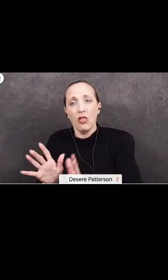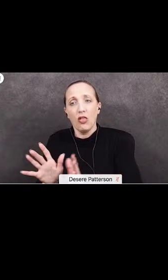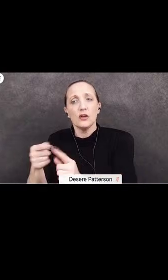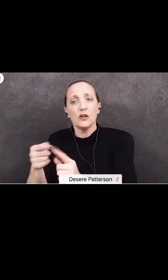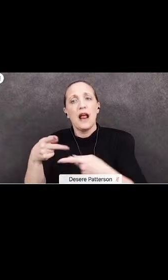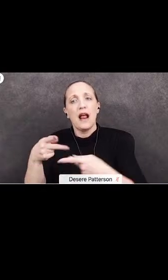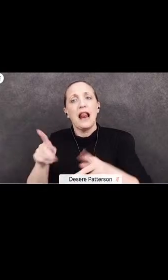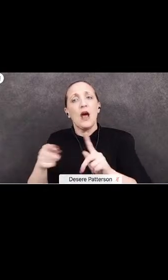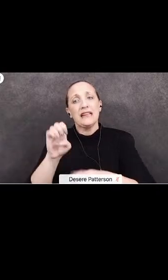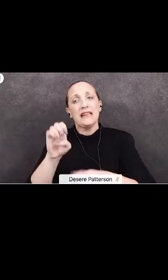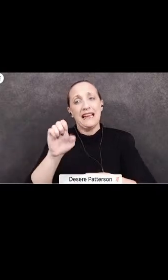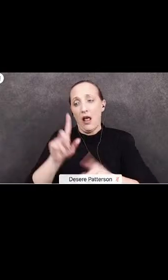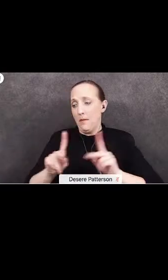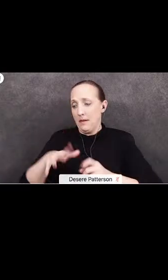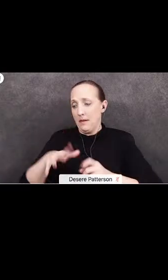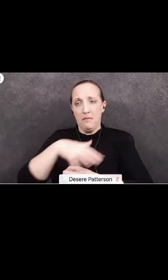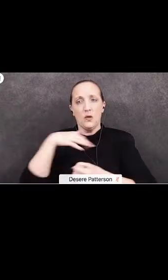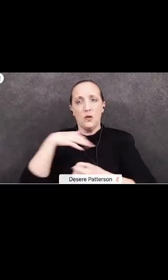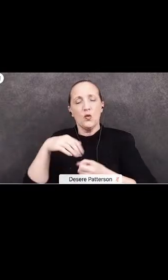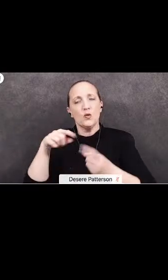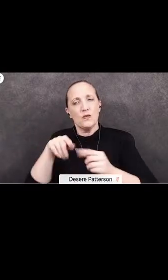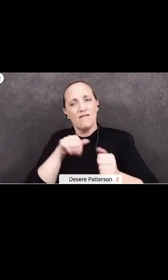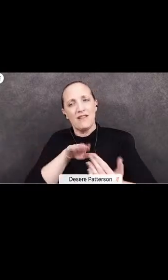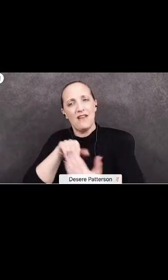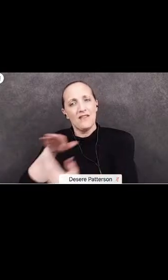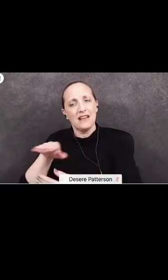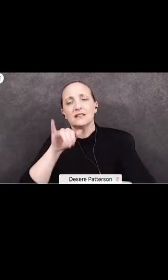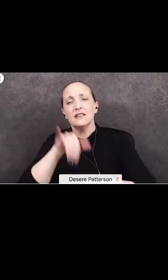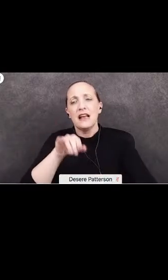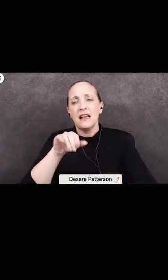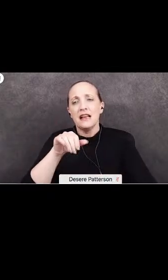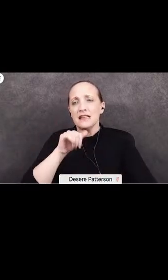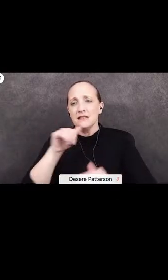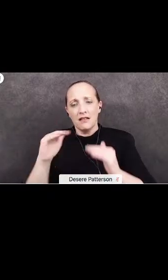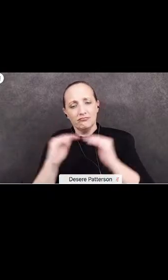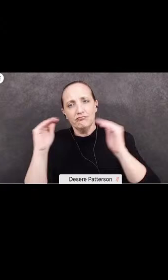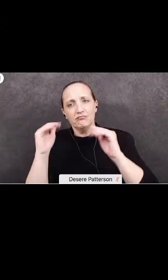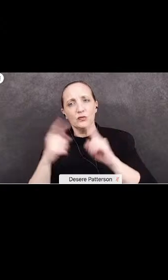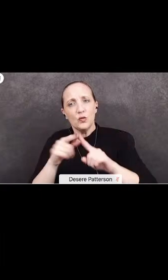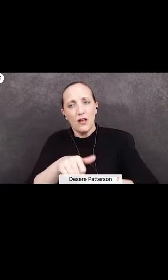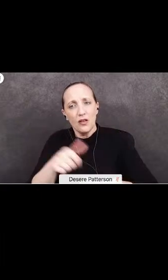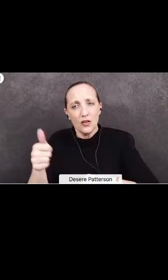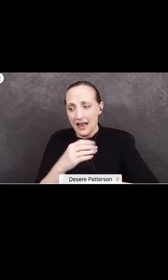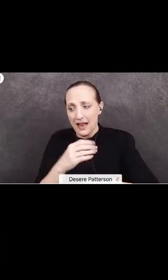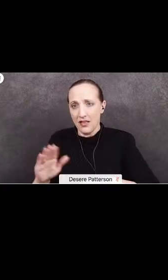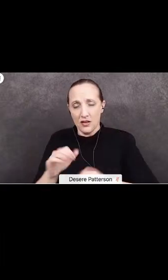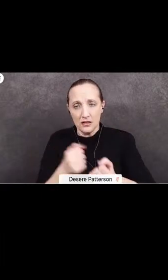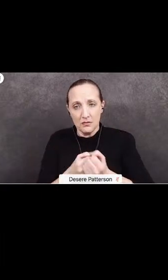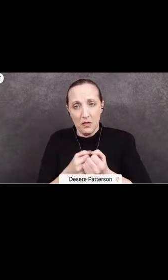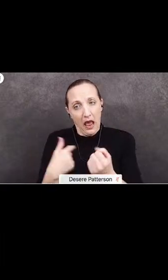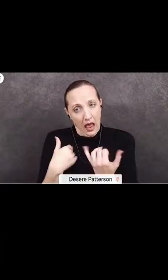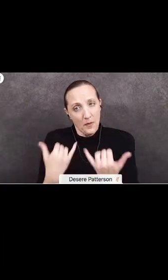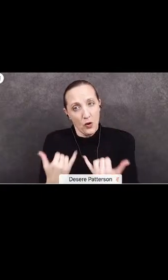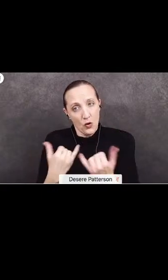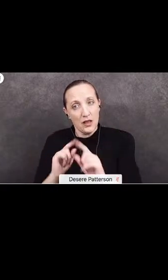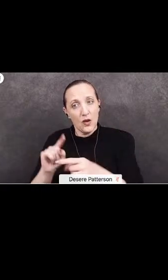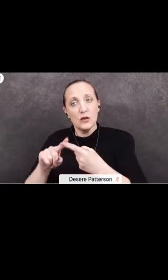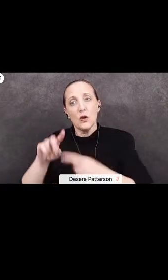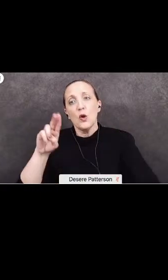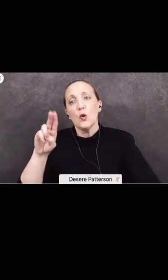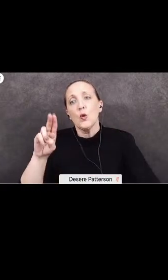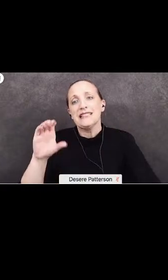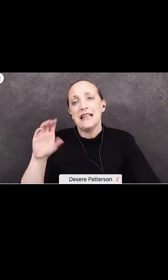to continue facing injustices as well as injustices to others in their support. I am currently attending UC Merced.